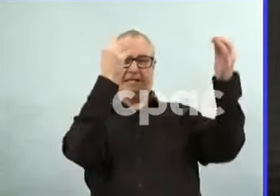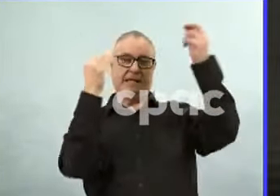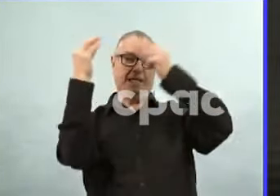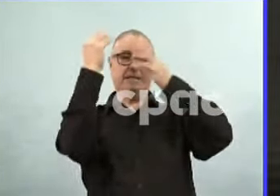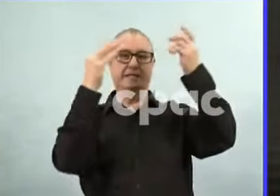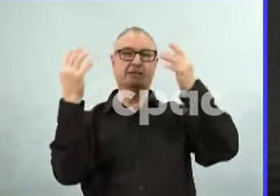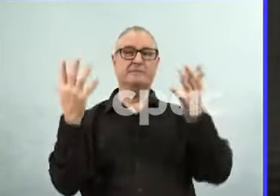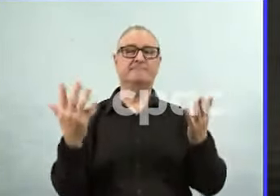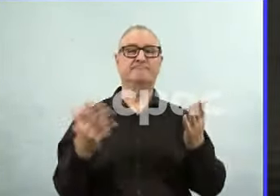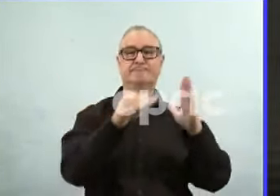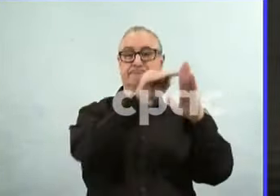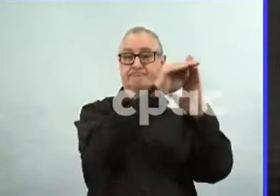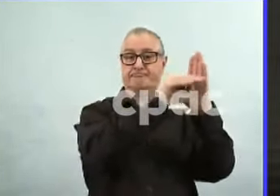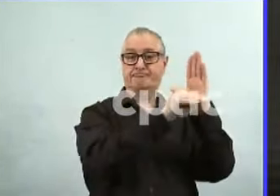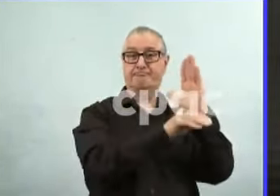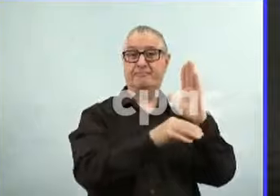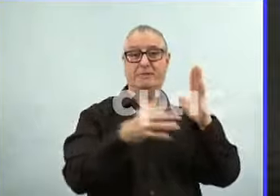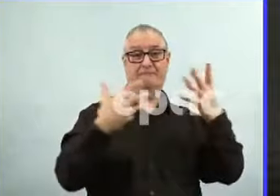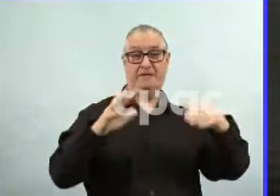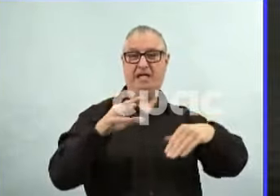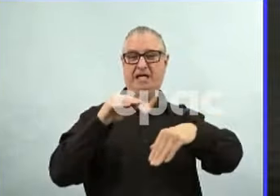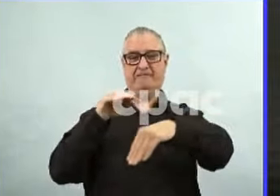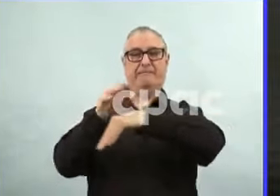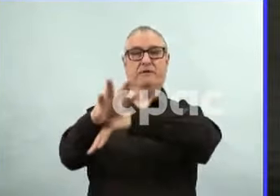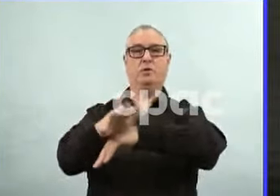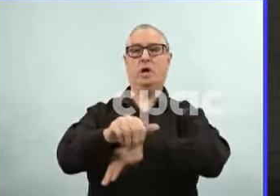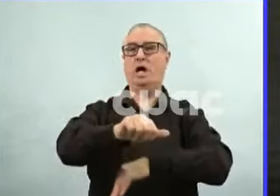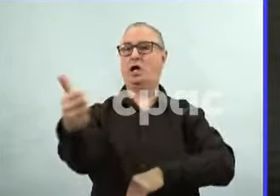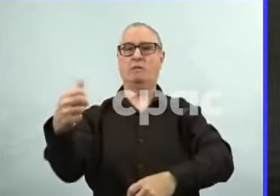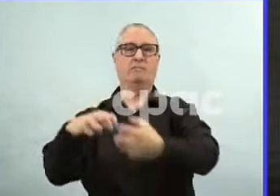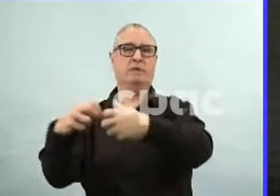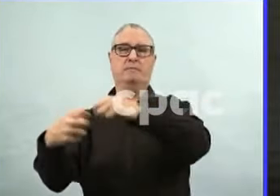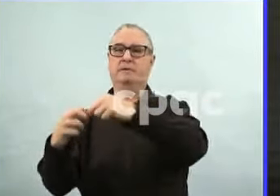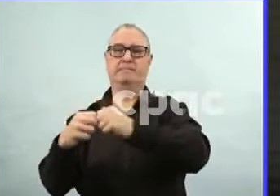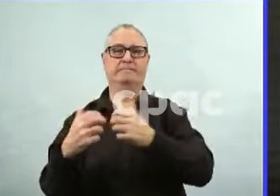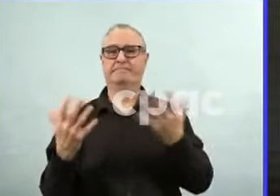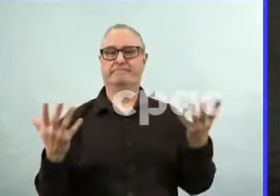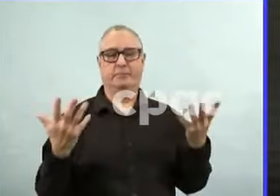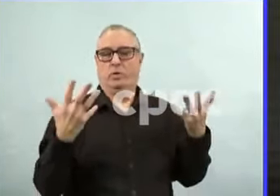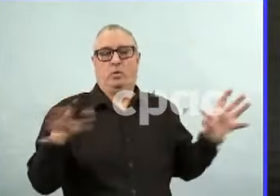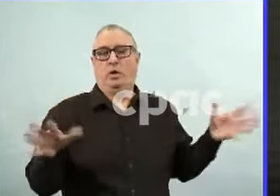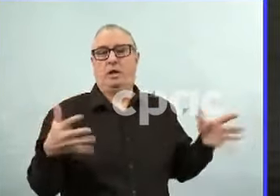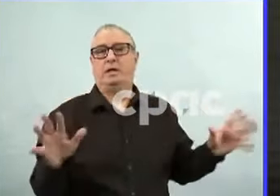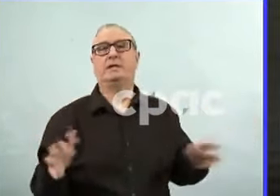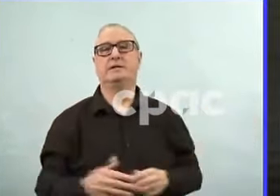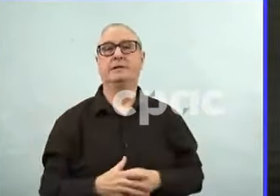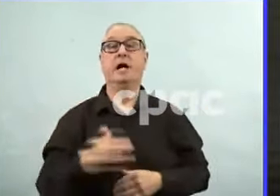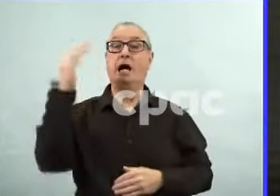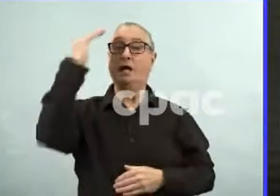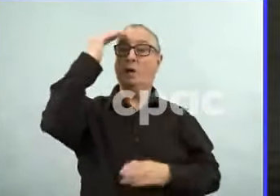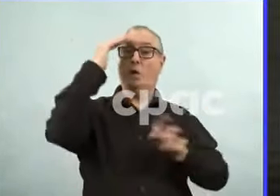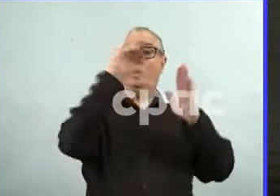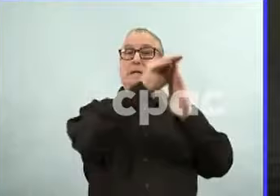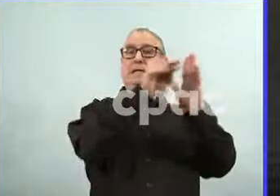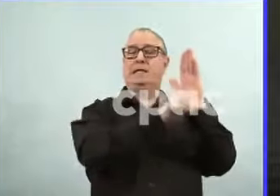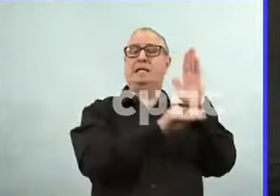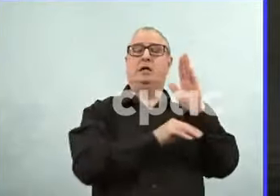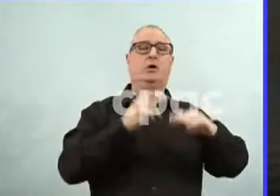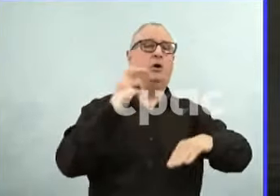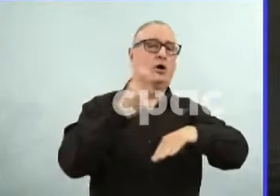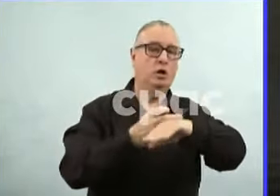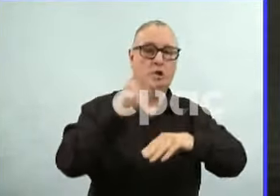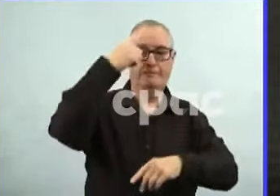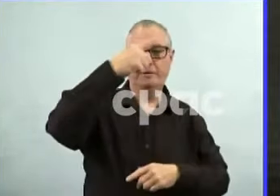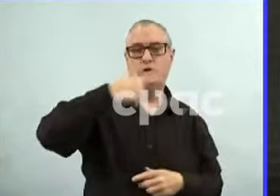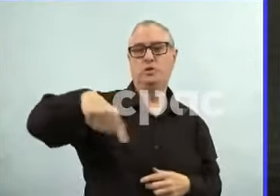cause other harms. Because as we've said all along, restrictions cause harms. We need to be cognizant of that and we were cognizant of it. But the